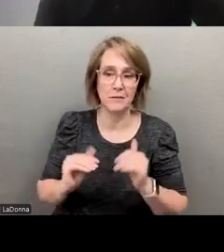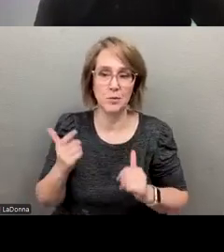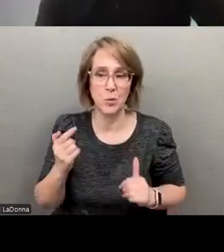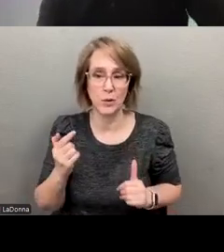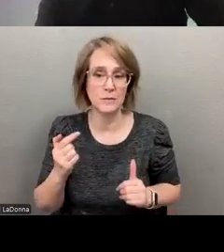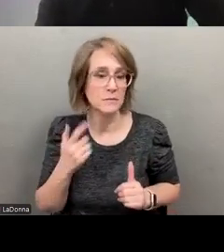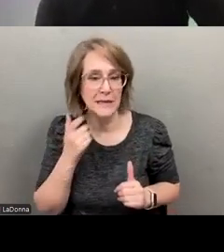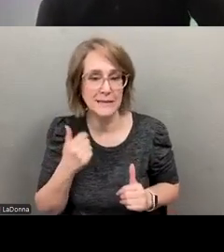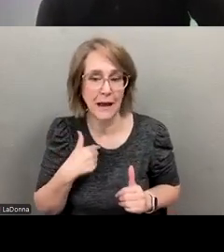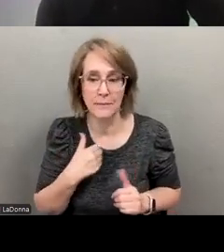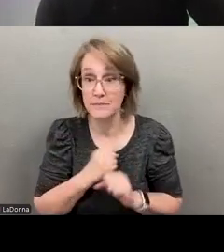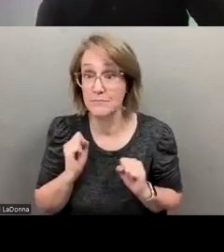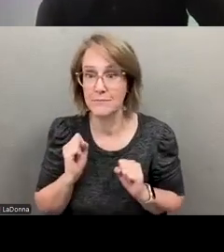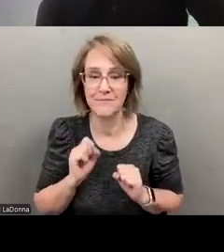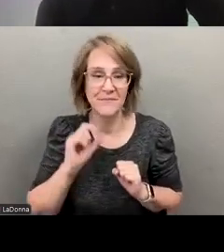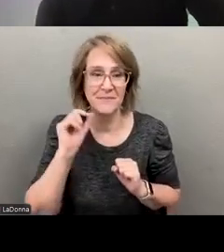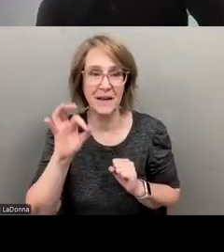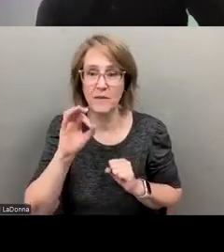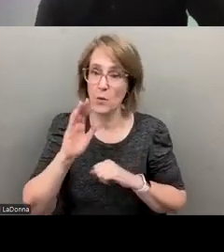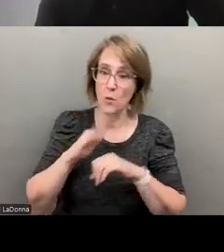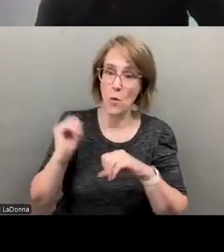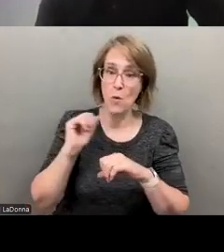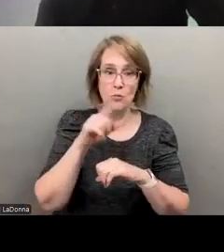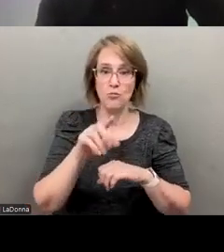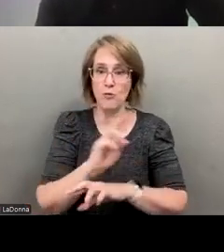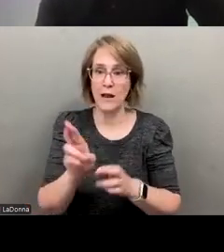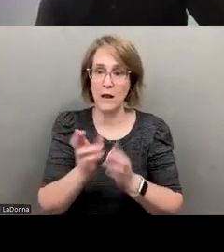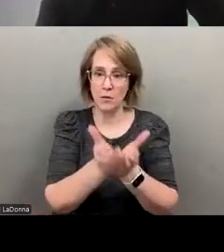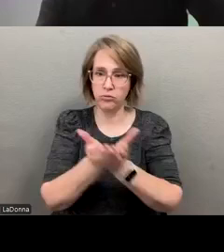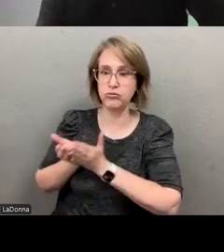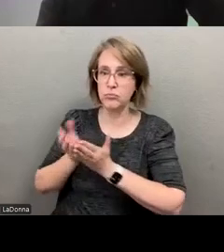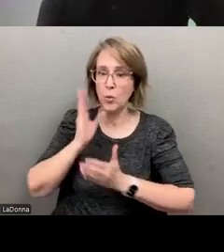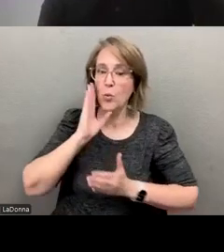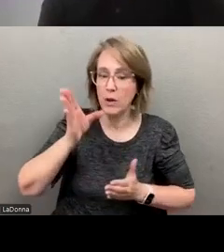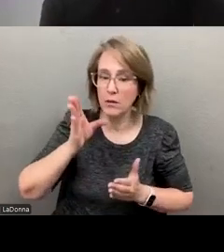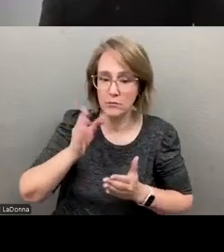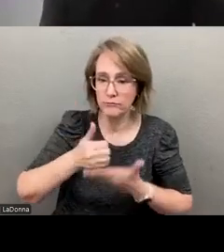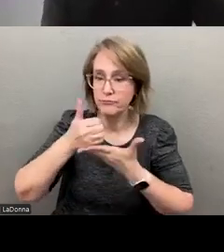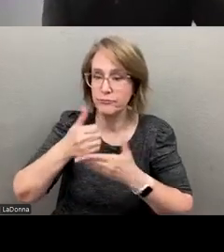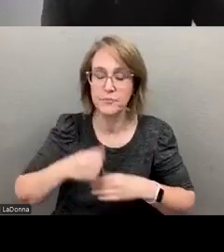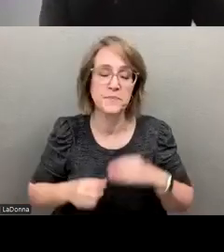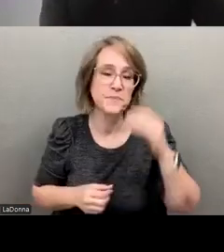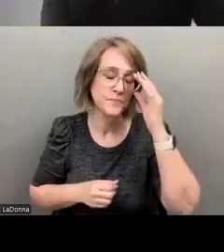I'm safer and that that engine will be, uh, ready and waiting, uh, more of the time for me.